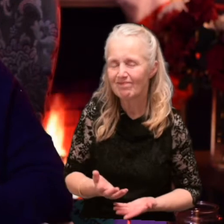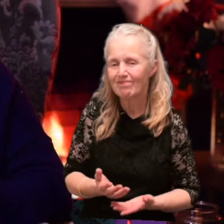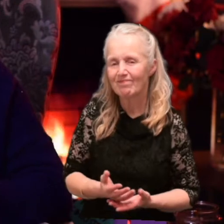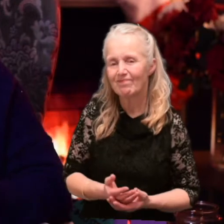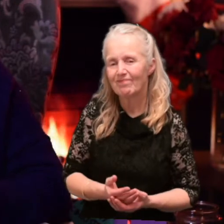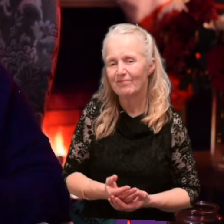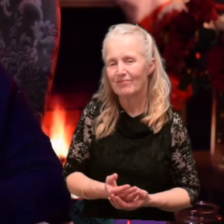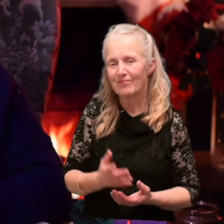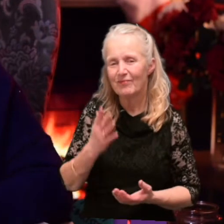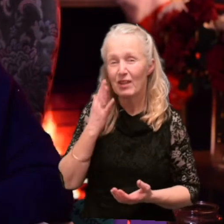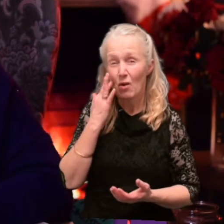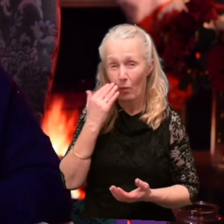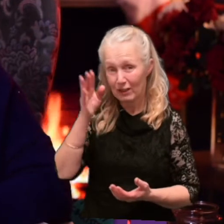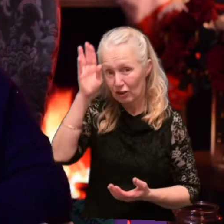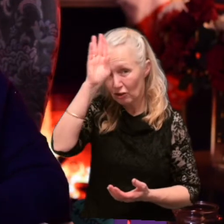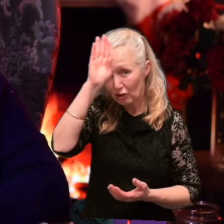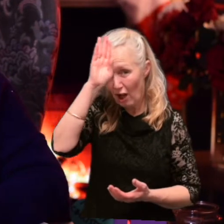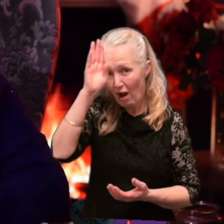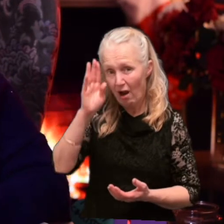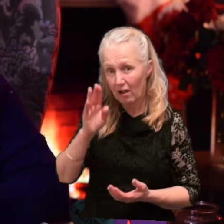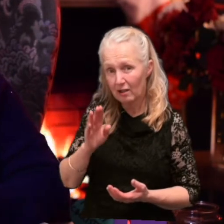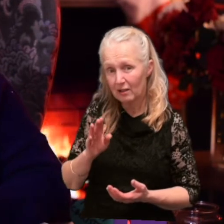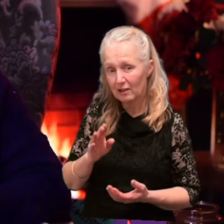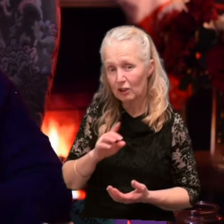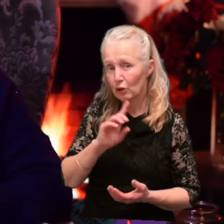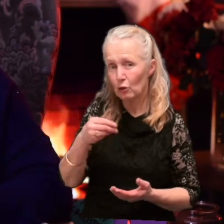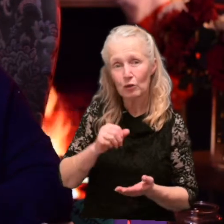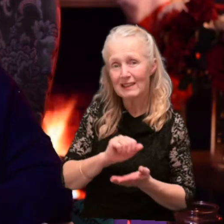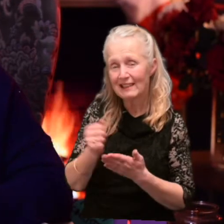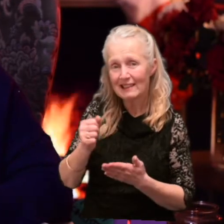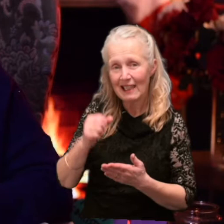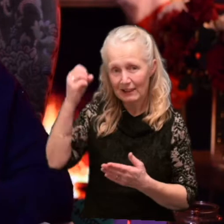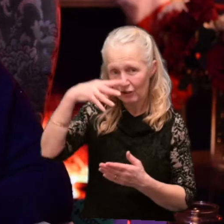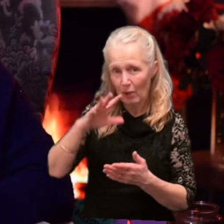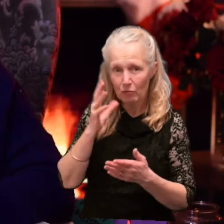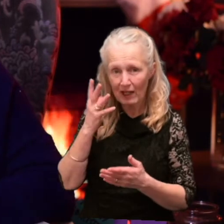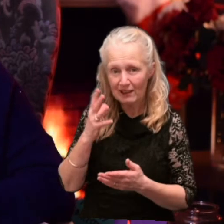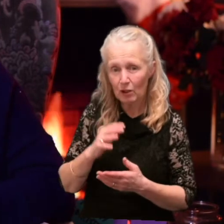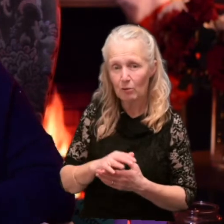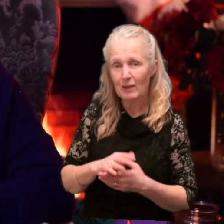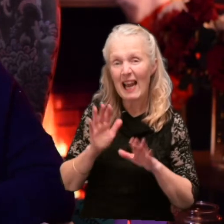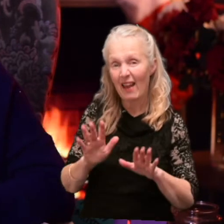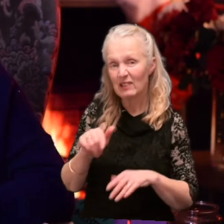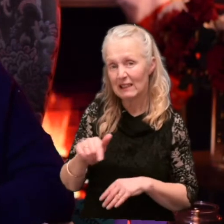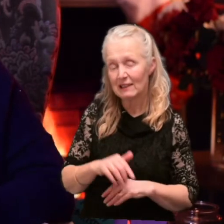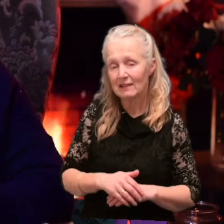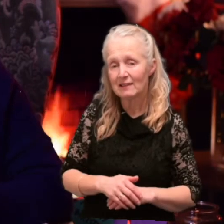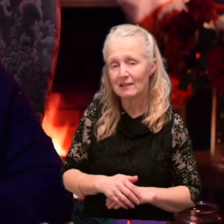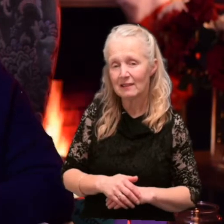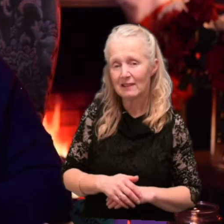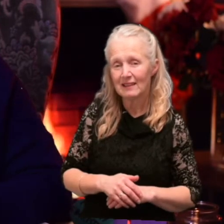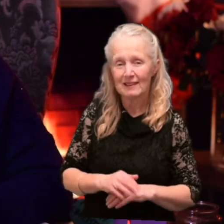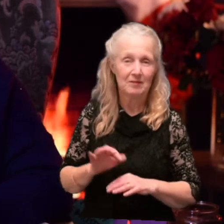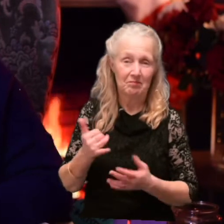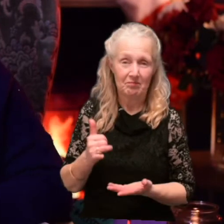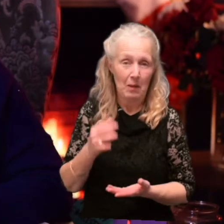When Sharky couldn't sell the shower radio, he left it behind. He must have